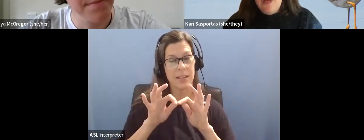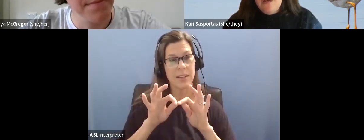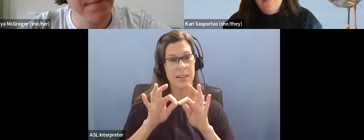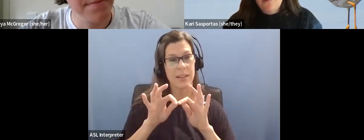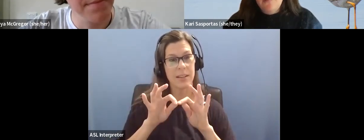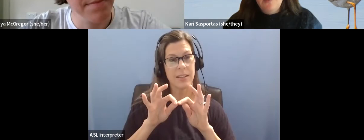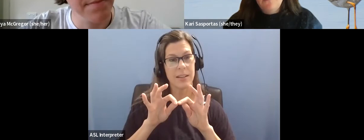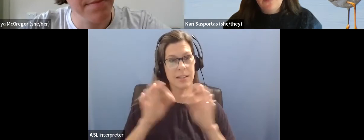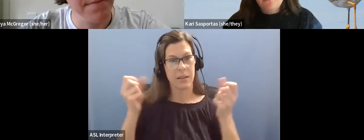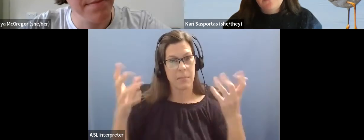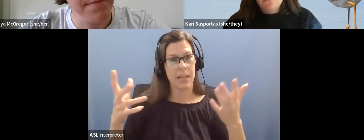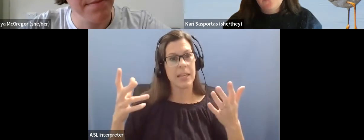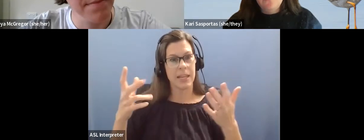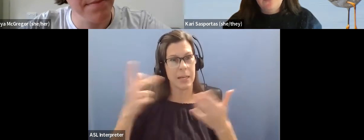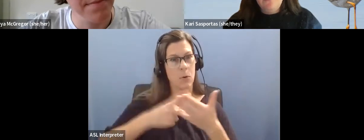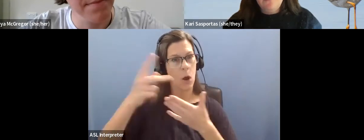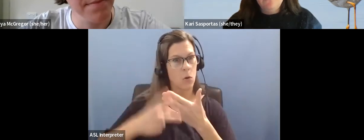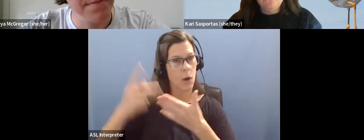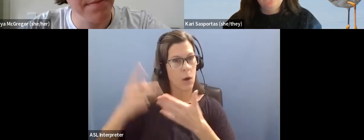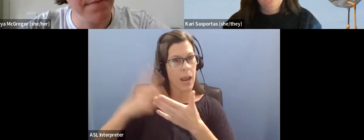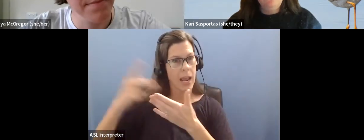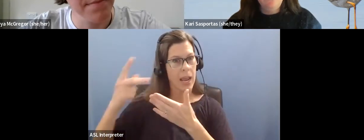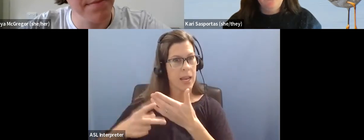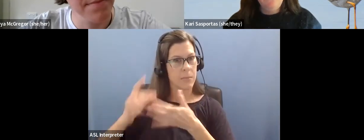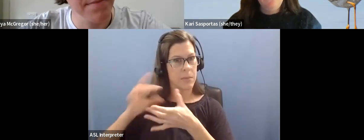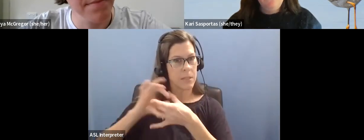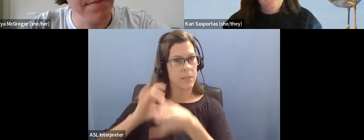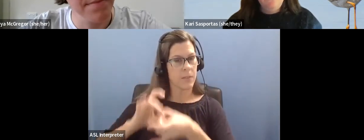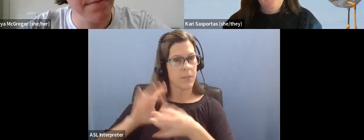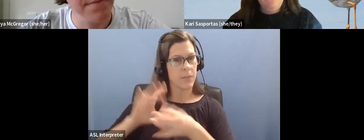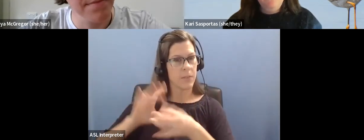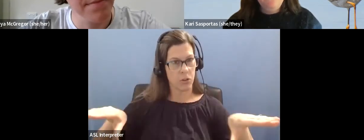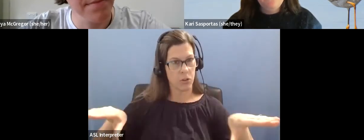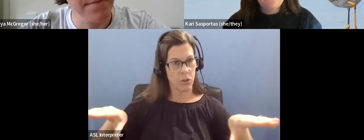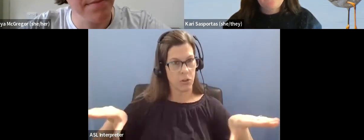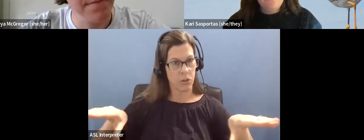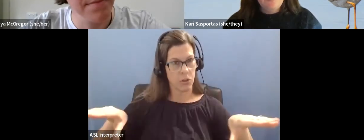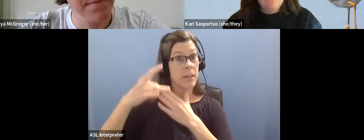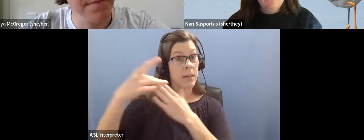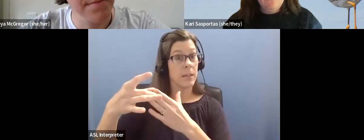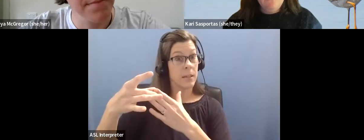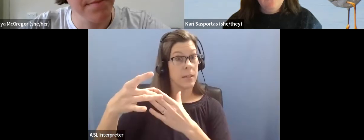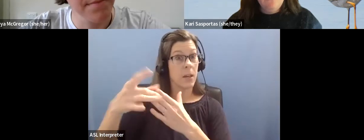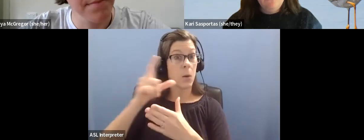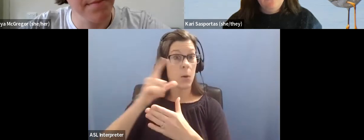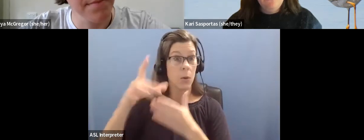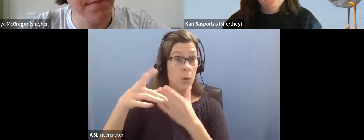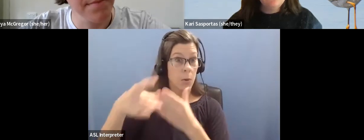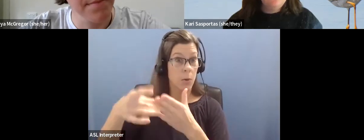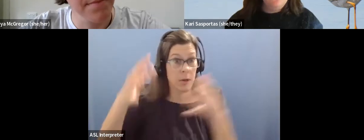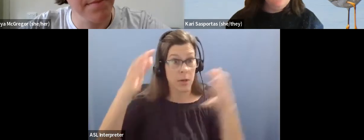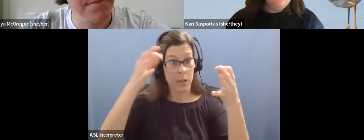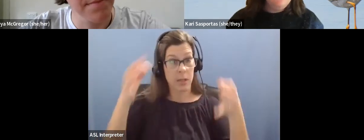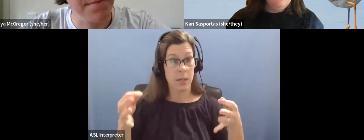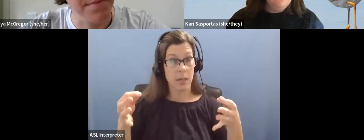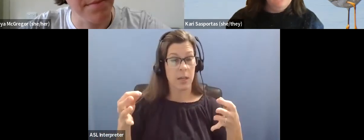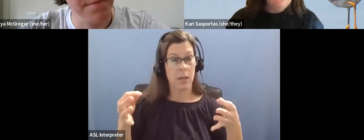a lot of programming for autistic children, I think is driven by, um, actually